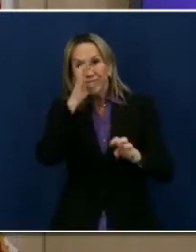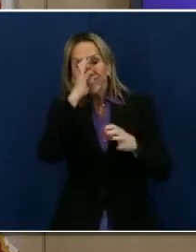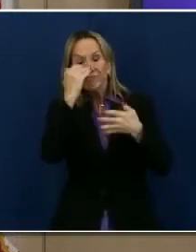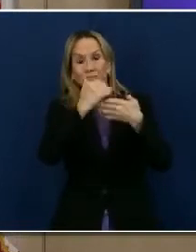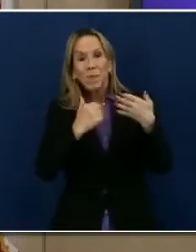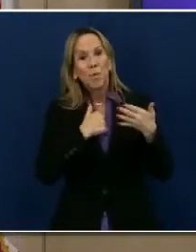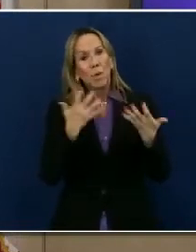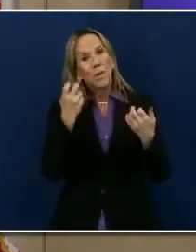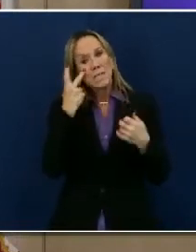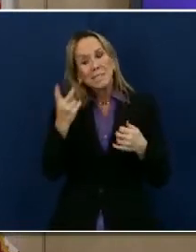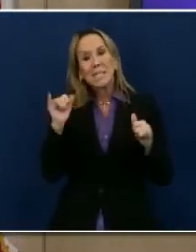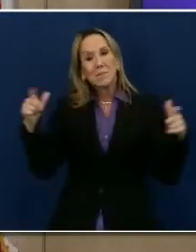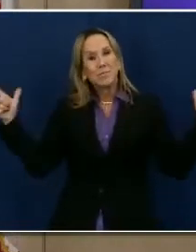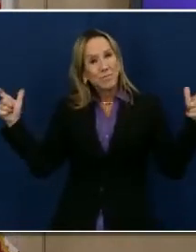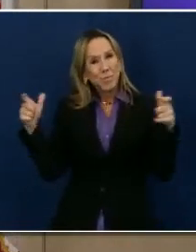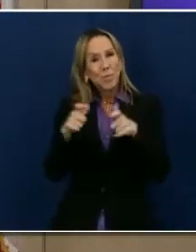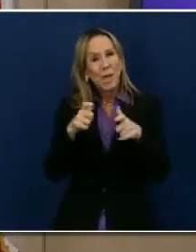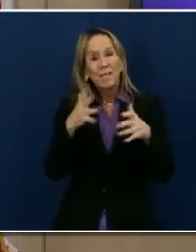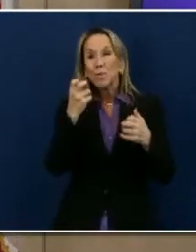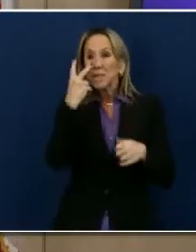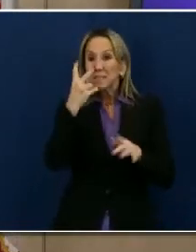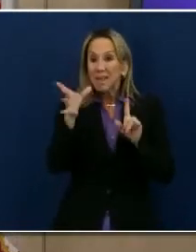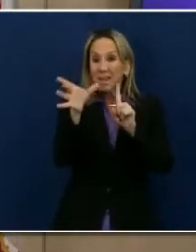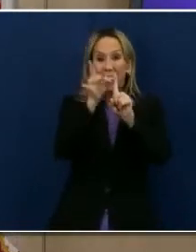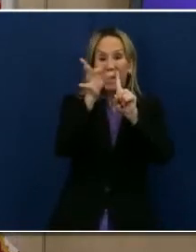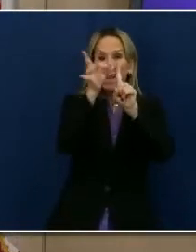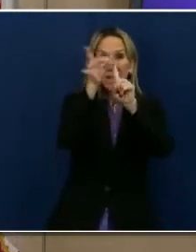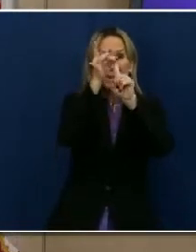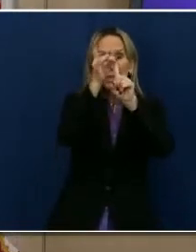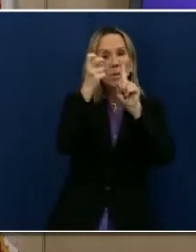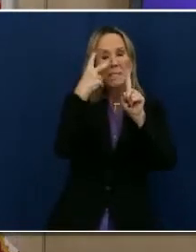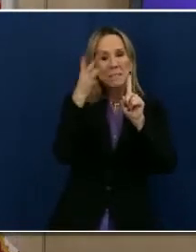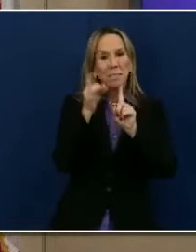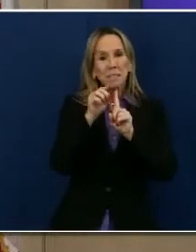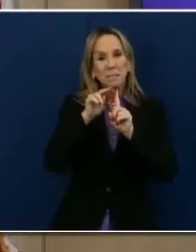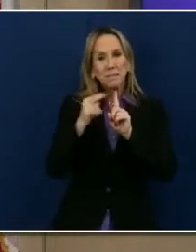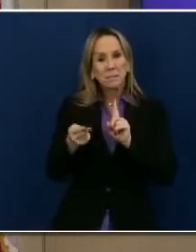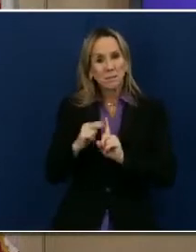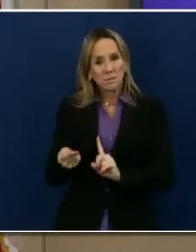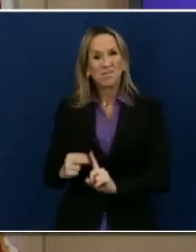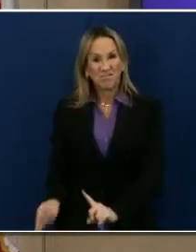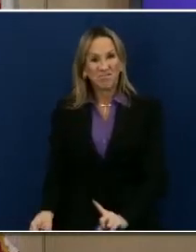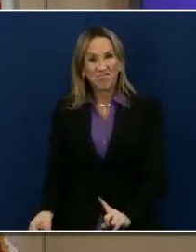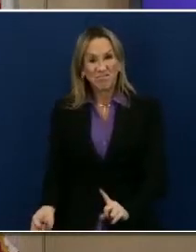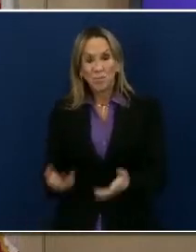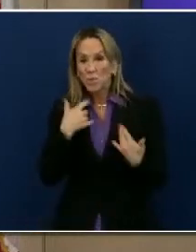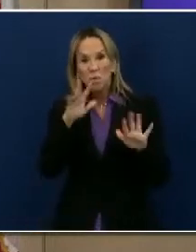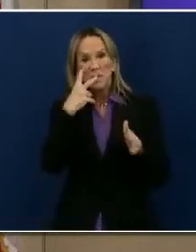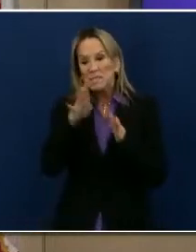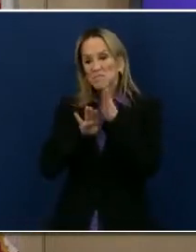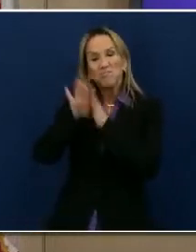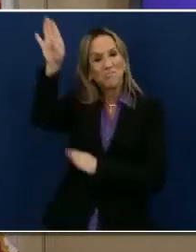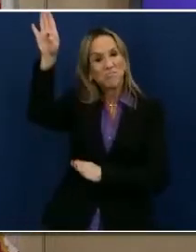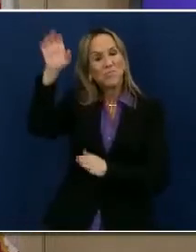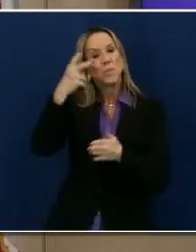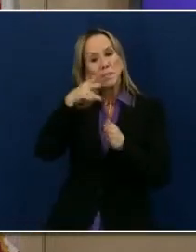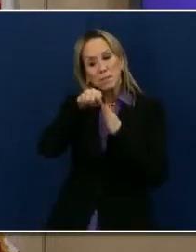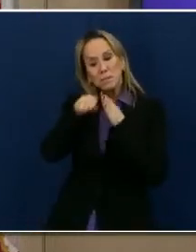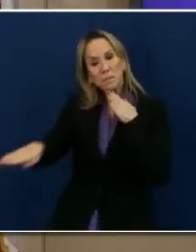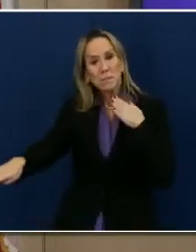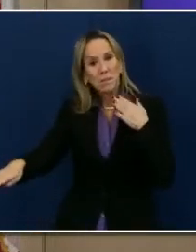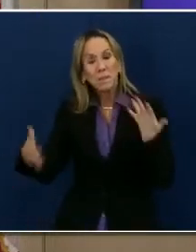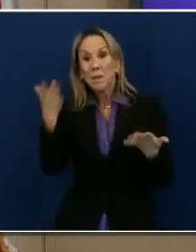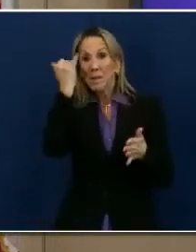to slow the spread. We want to see those case numbers come down. We don't want to see continued upward transmission, which would have the potential to